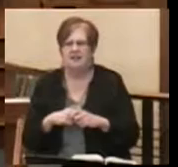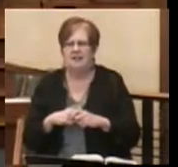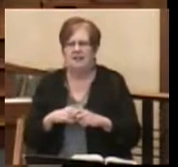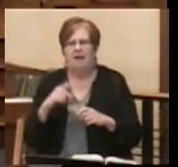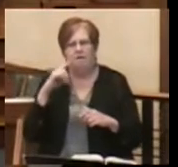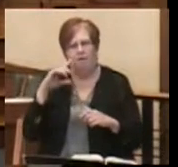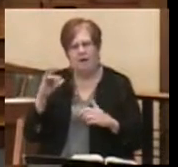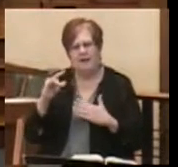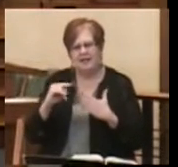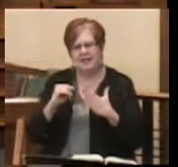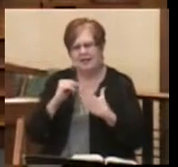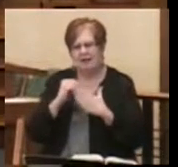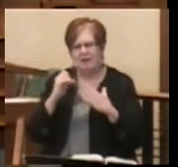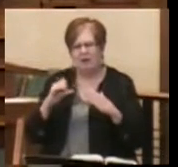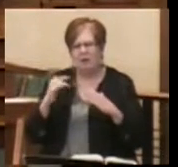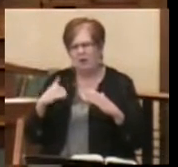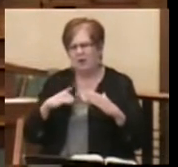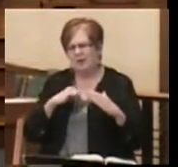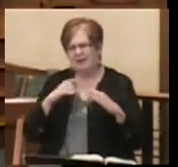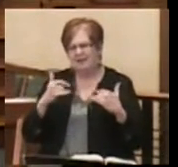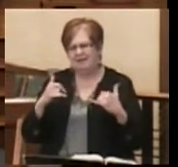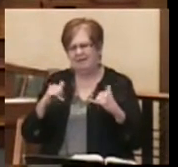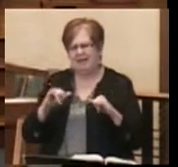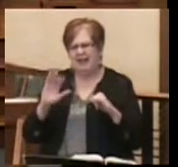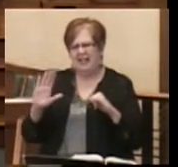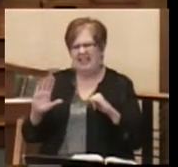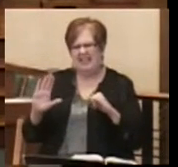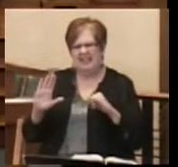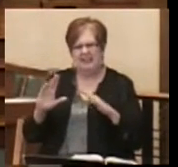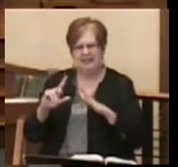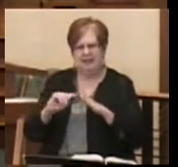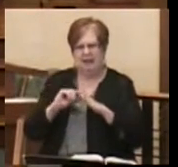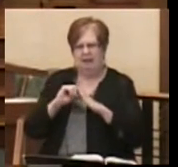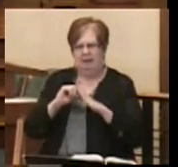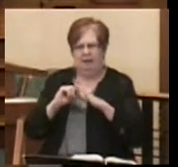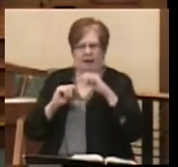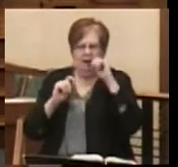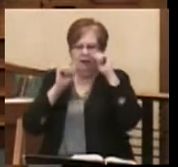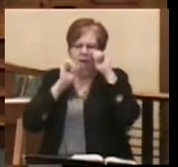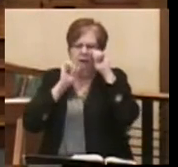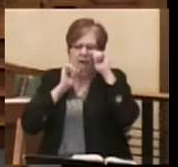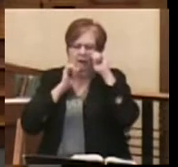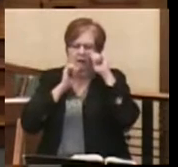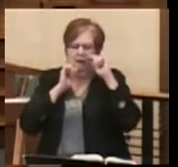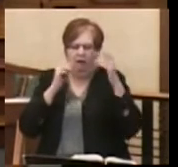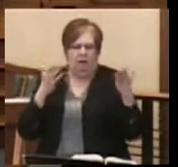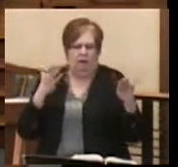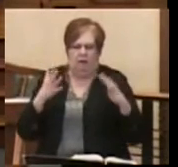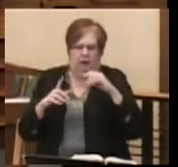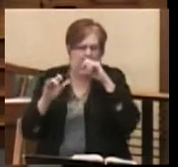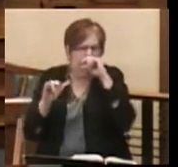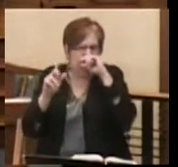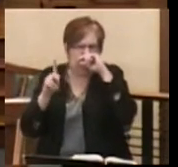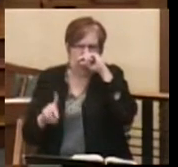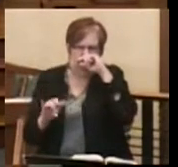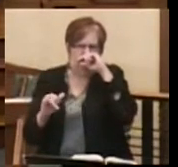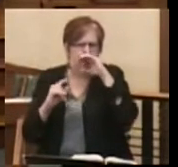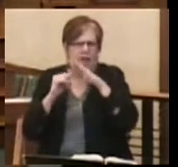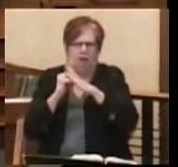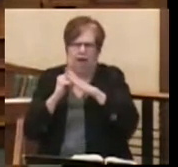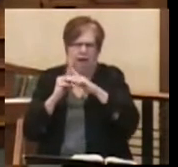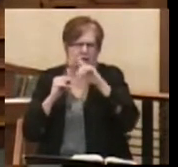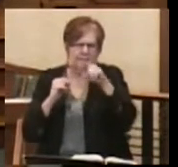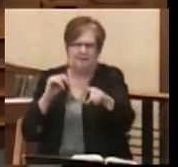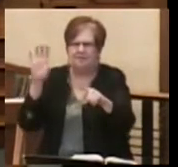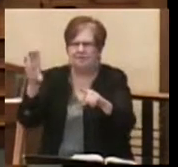stay in the time of Isaiah. That is, the suffering servant was not someone at that time who would go to the